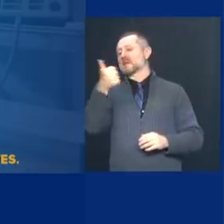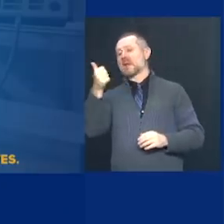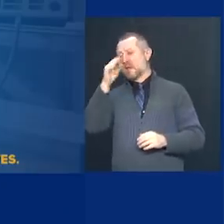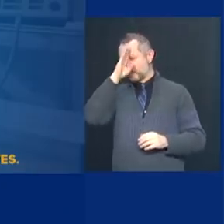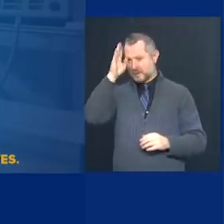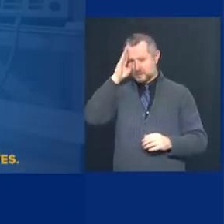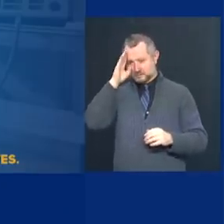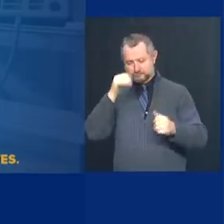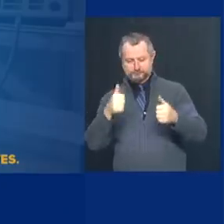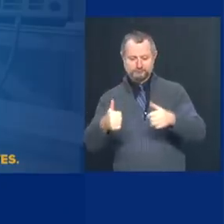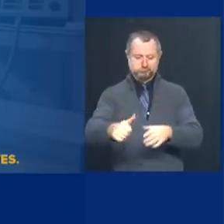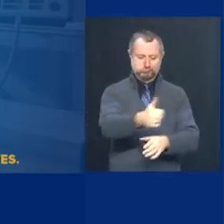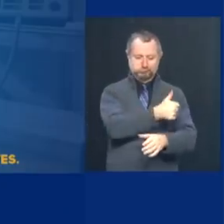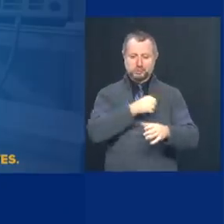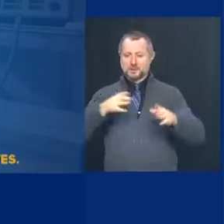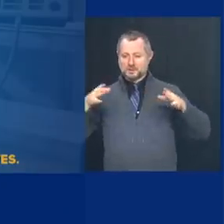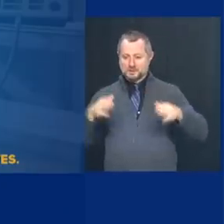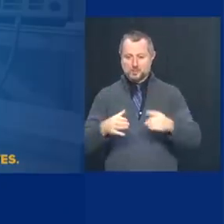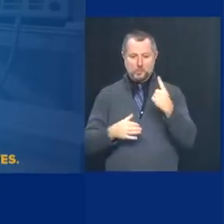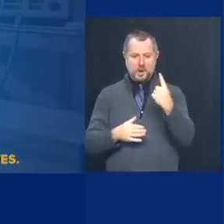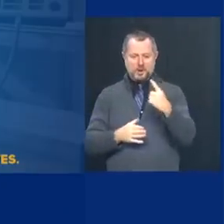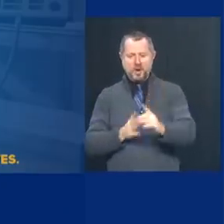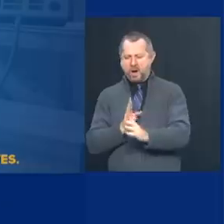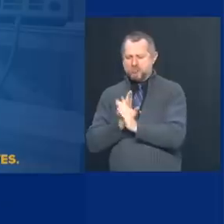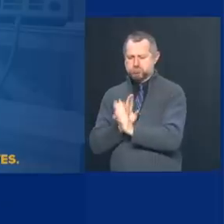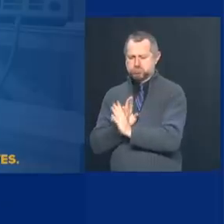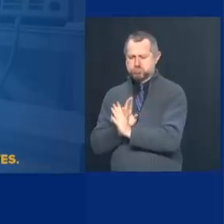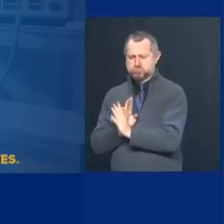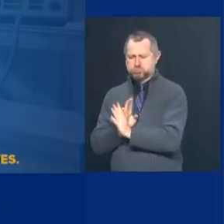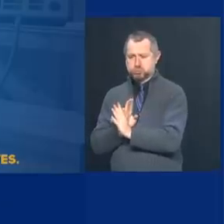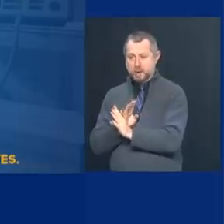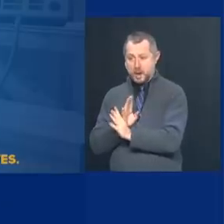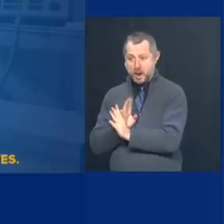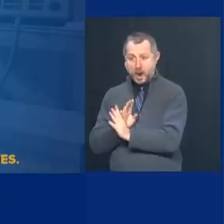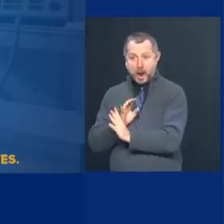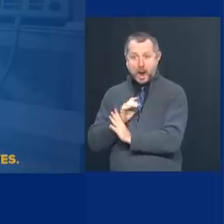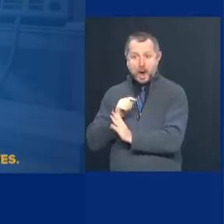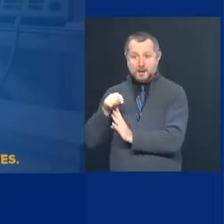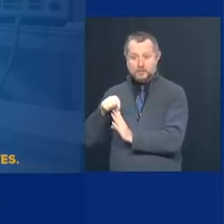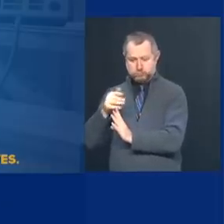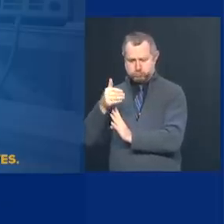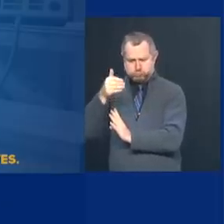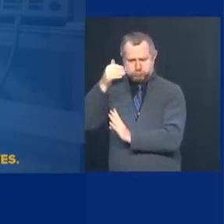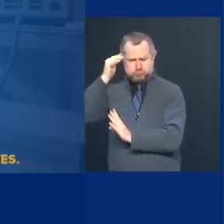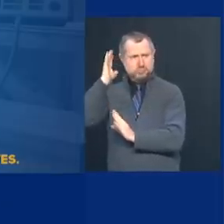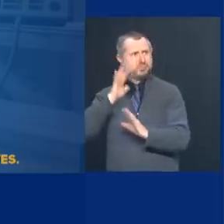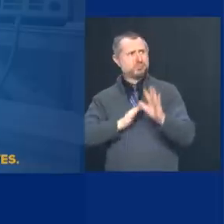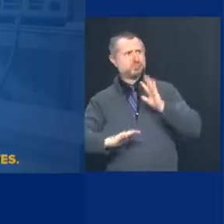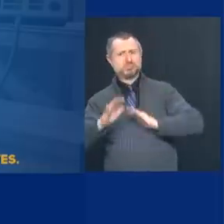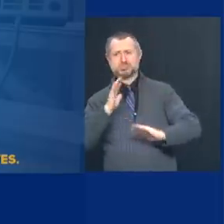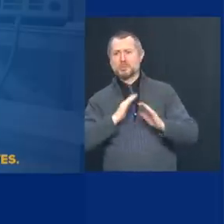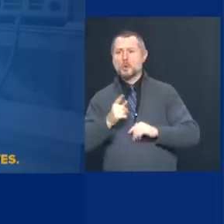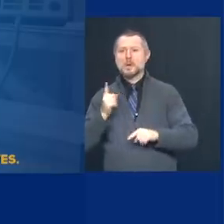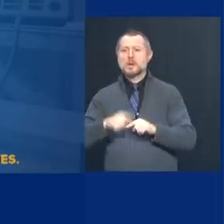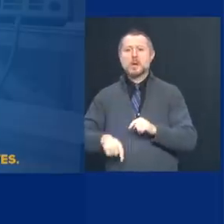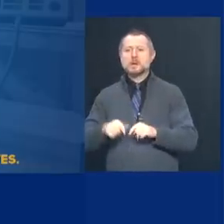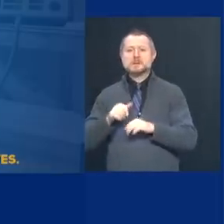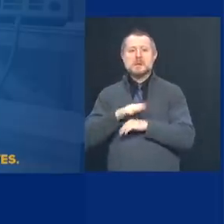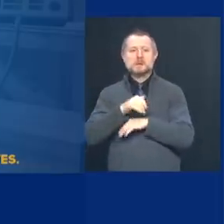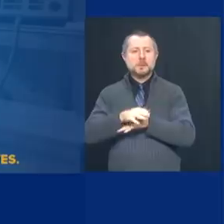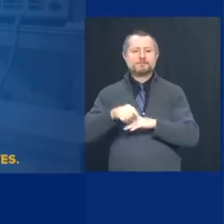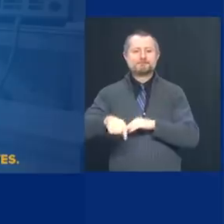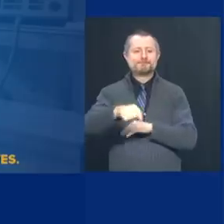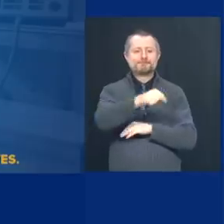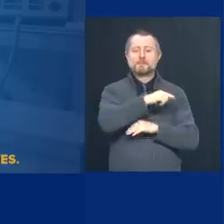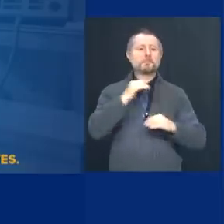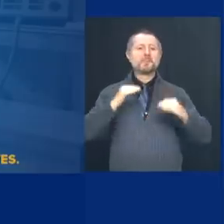One hospital gets overwhelmed. They did not have the capacity to balance